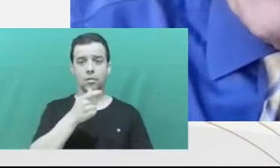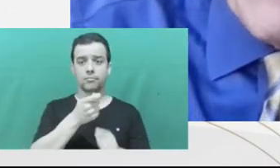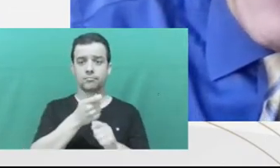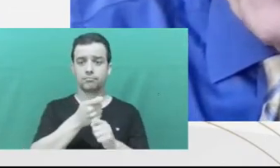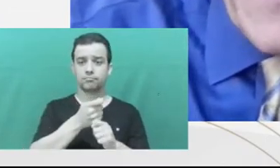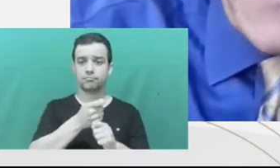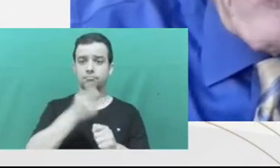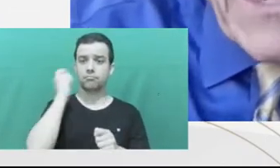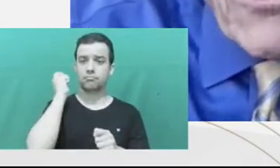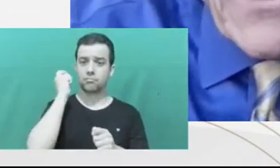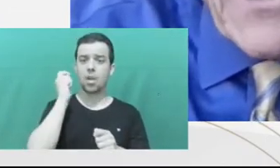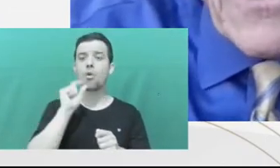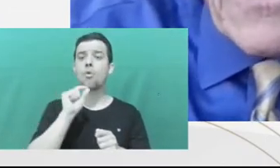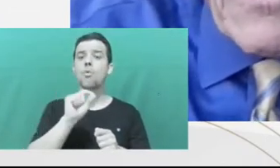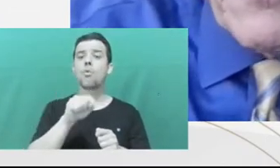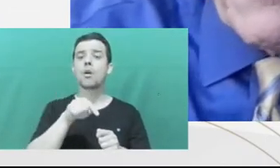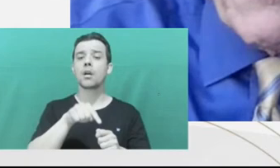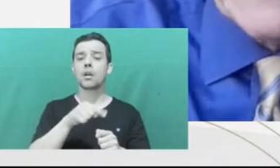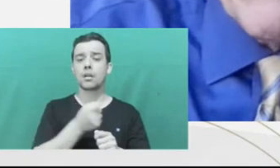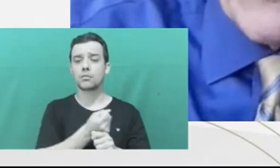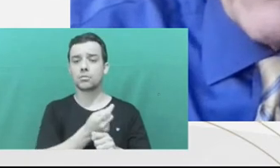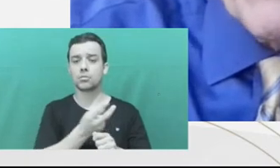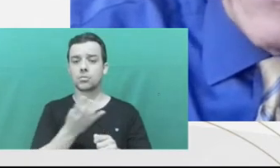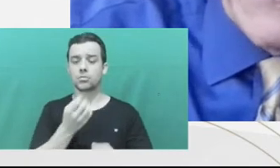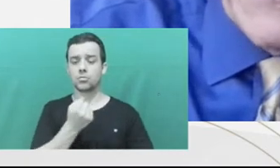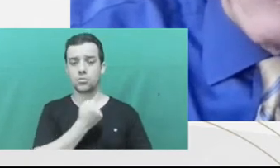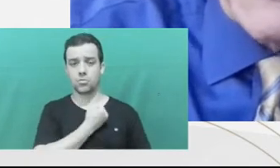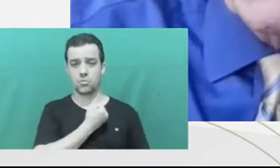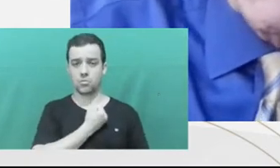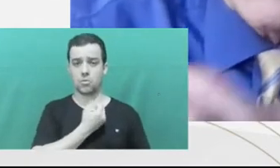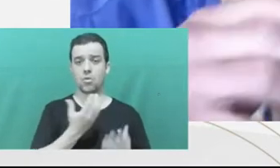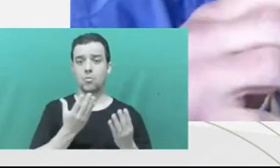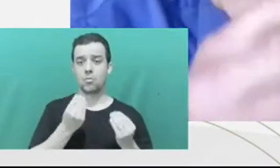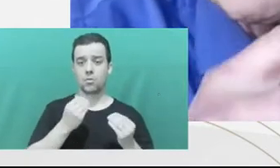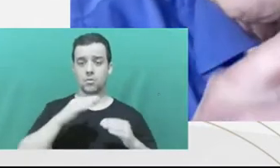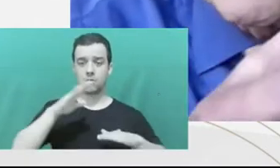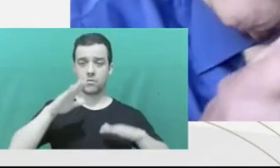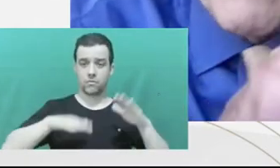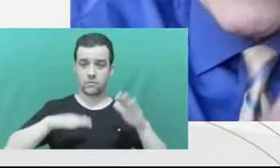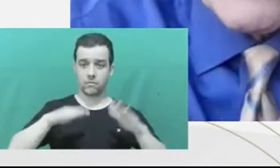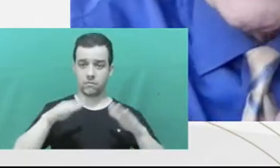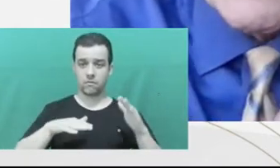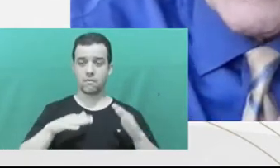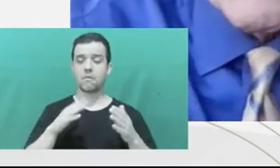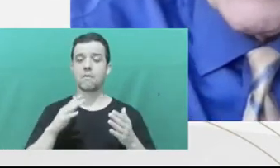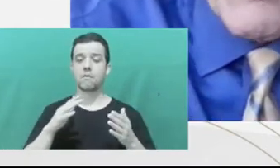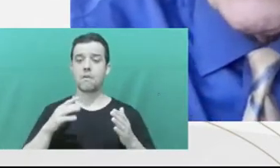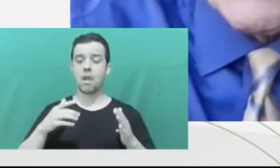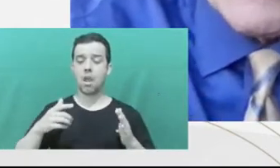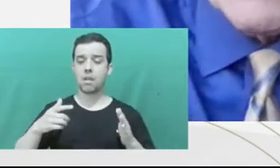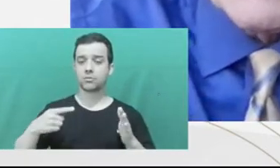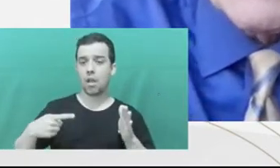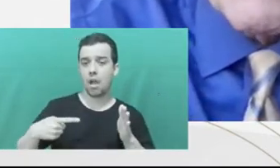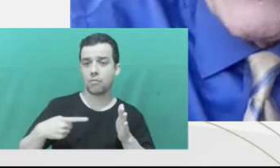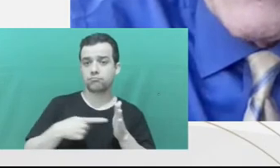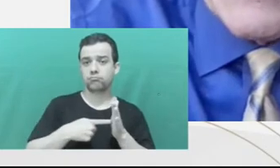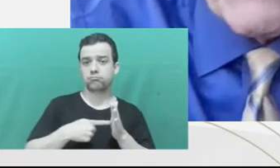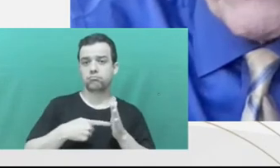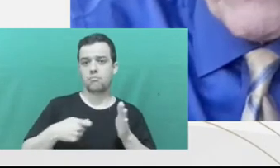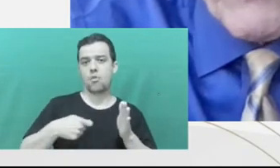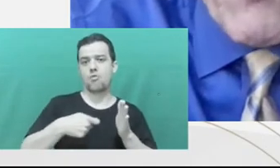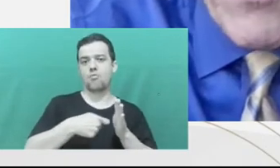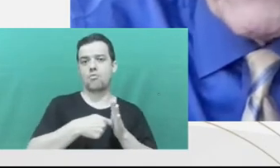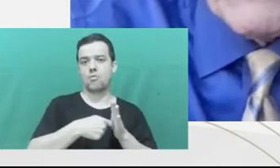I think that accusation is a little bit less fair. It's true that judges will go back in their chambers in our state system